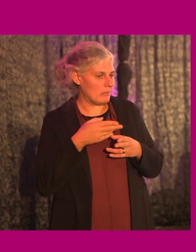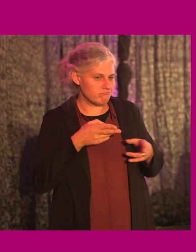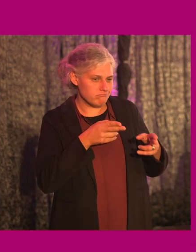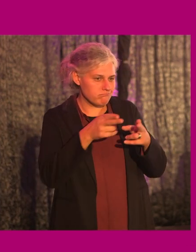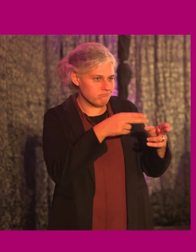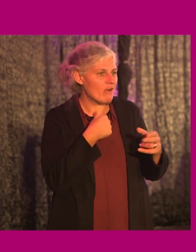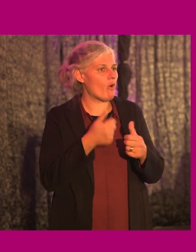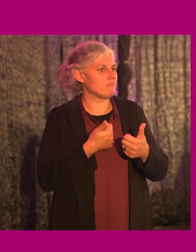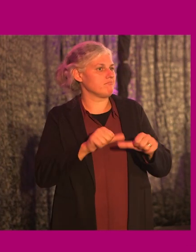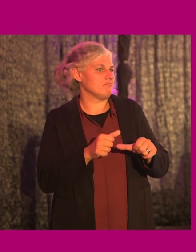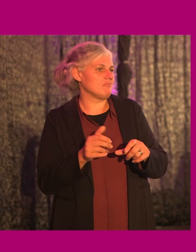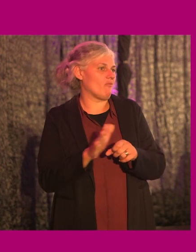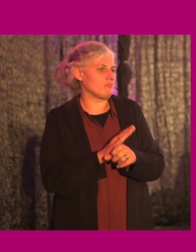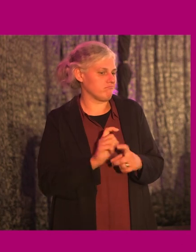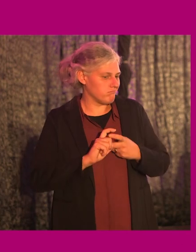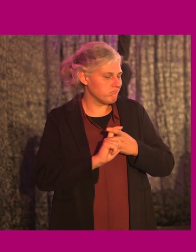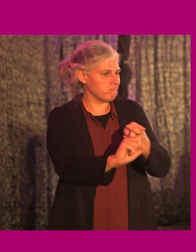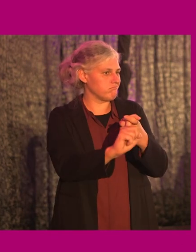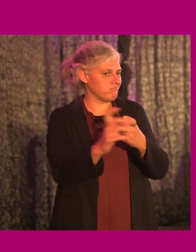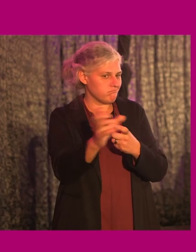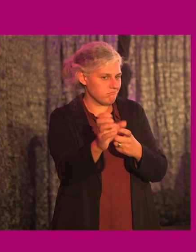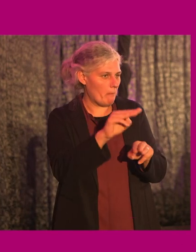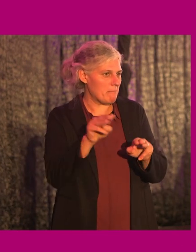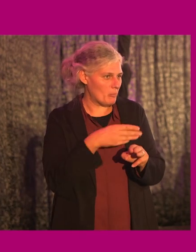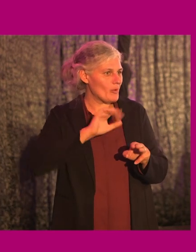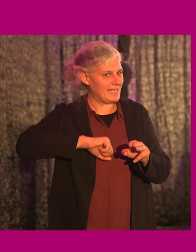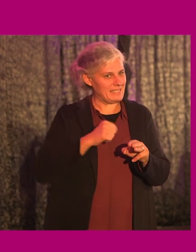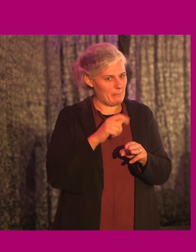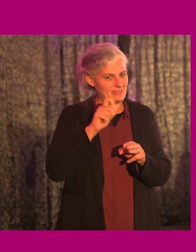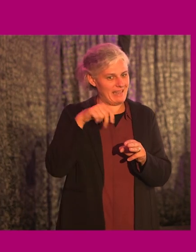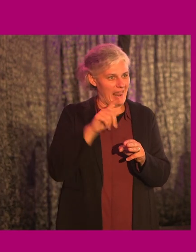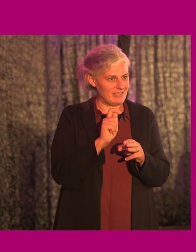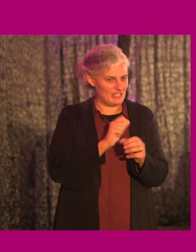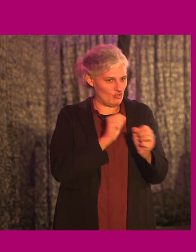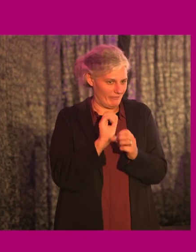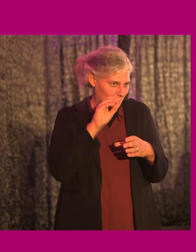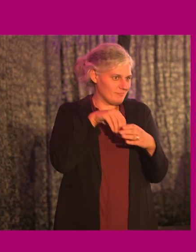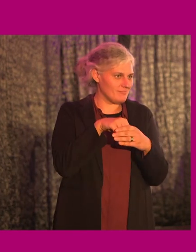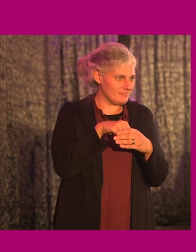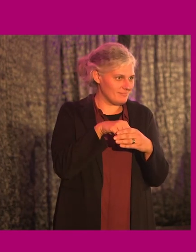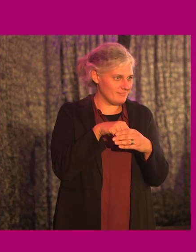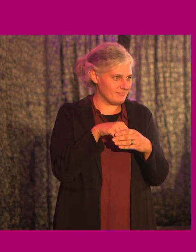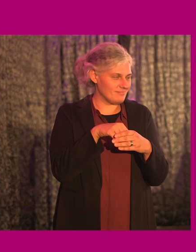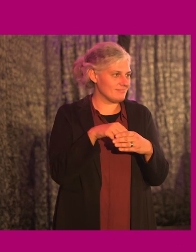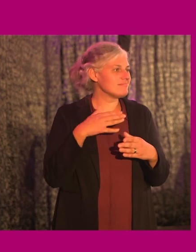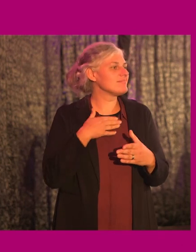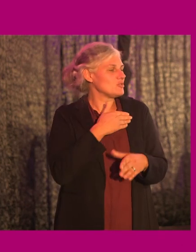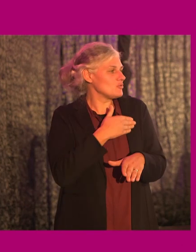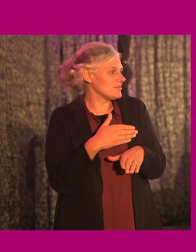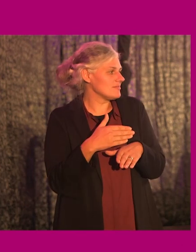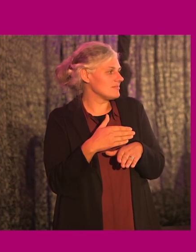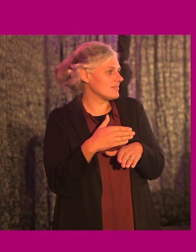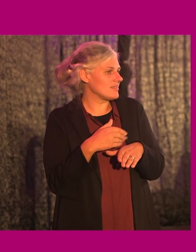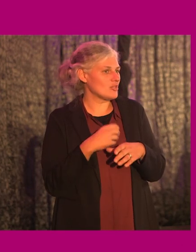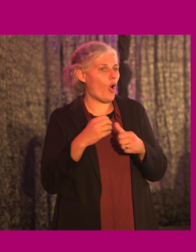permanency for these work placements people so that we can keep this talent in the service and they just don't cycle out and go on to bigger and better things